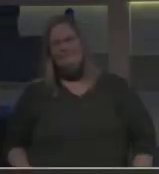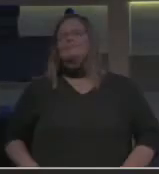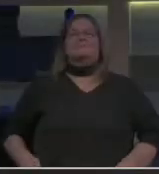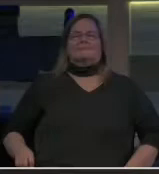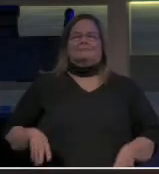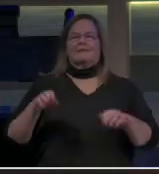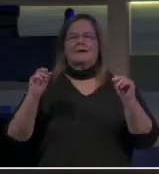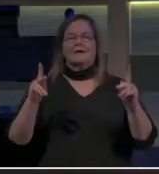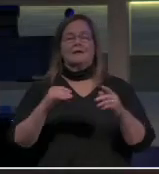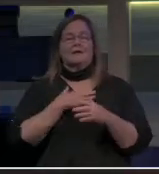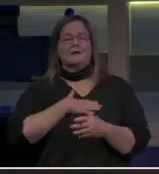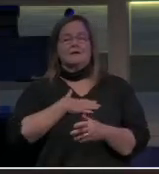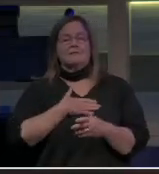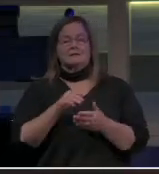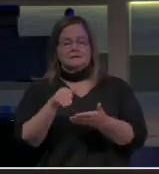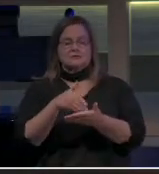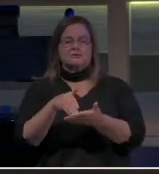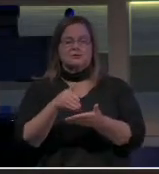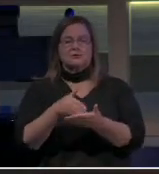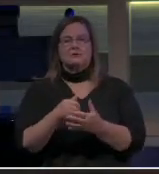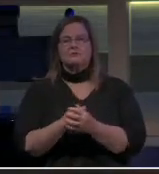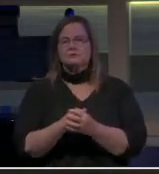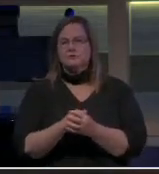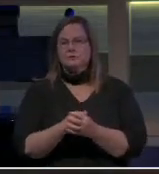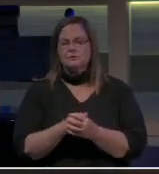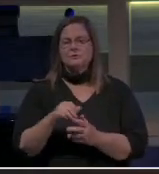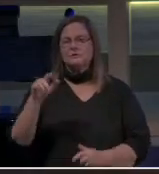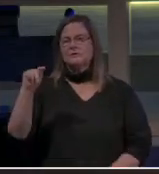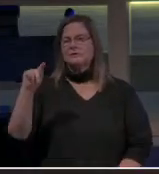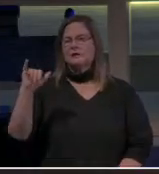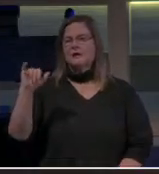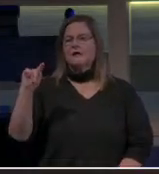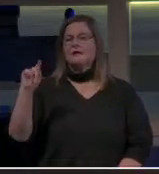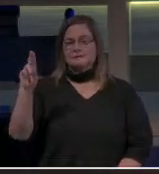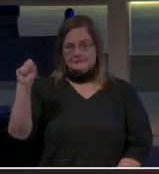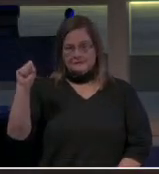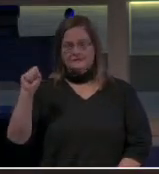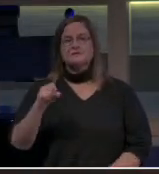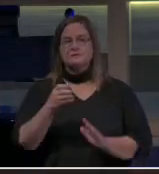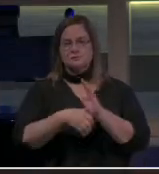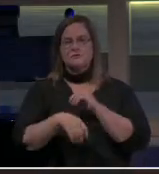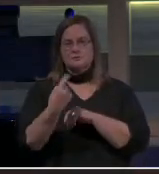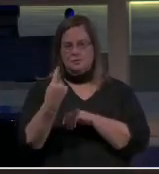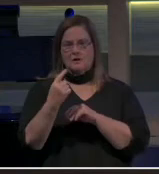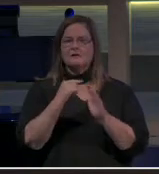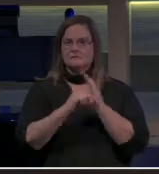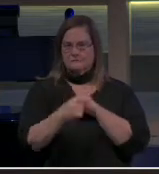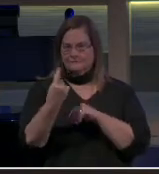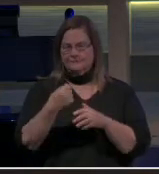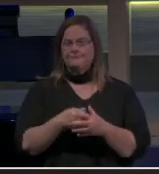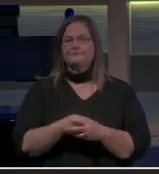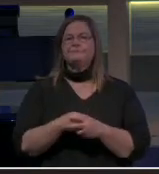If you'll turn with me to Titus, chapter 1, verse 1.